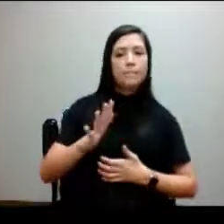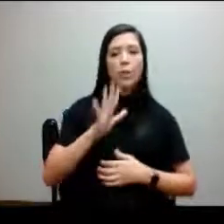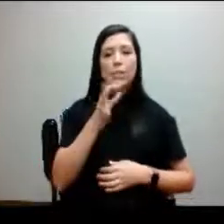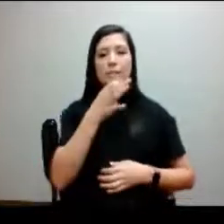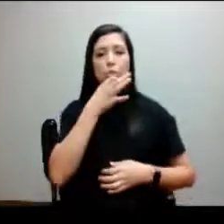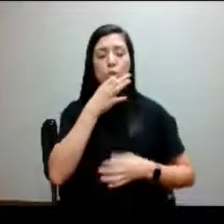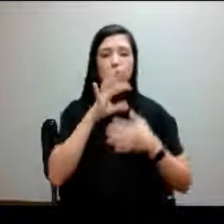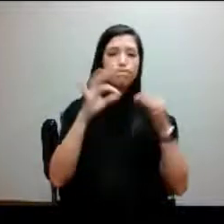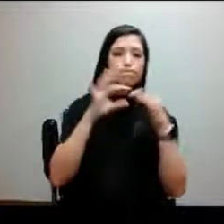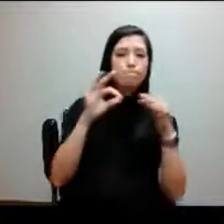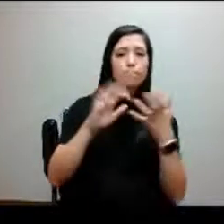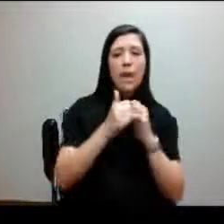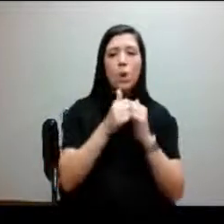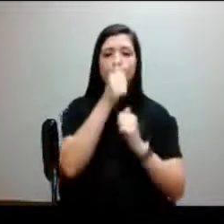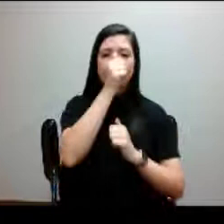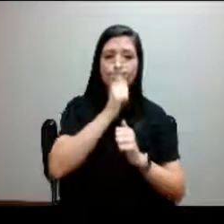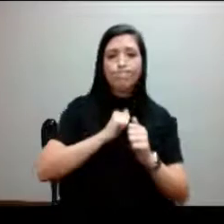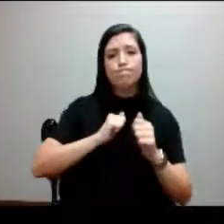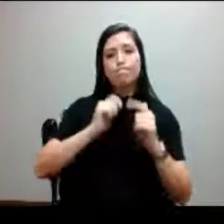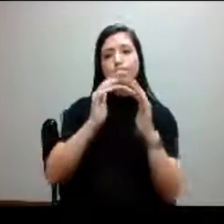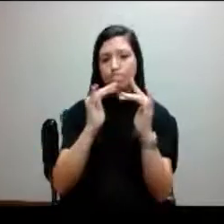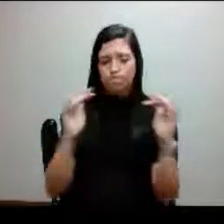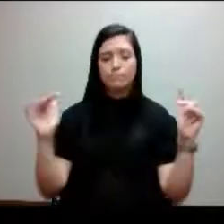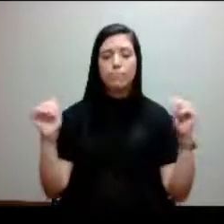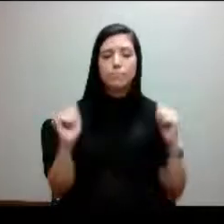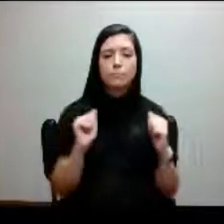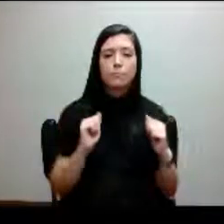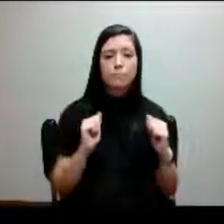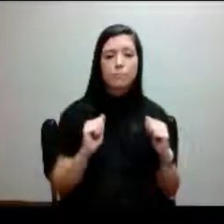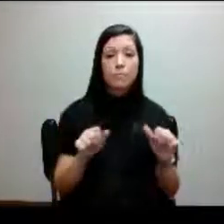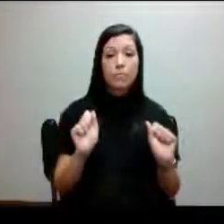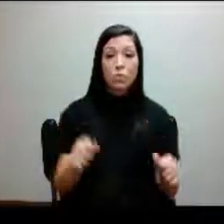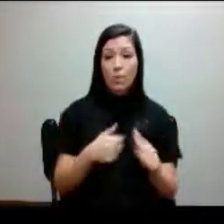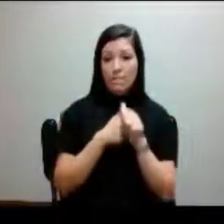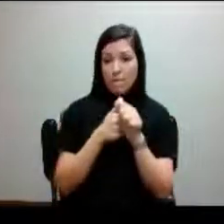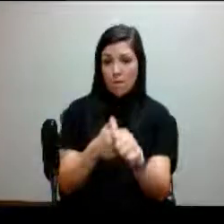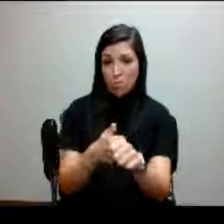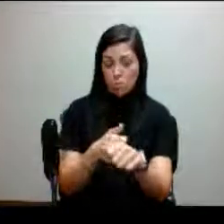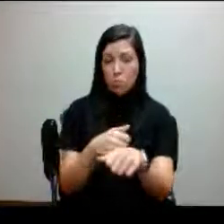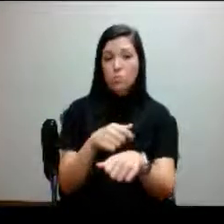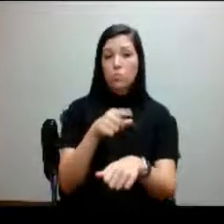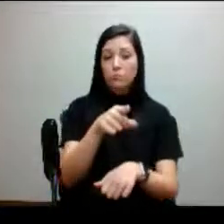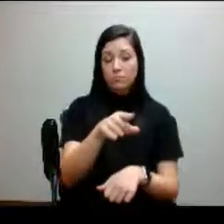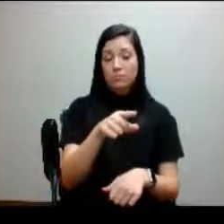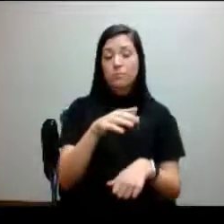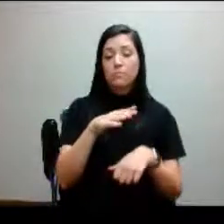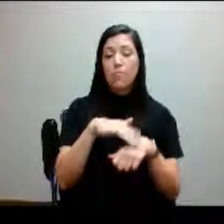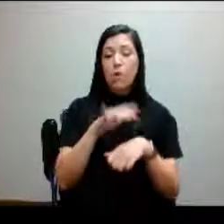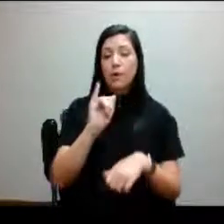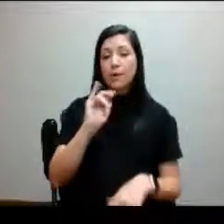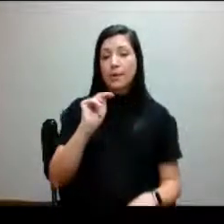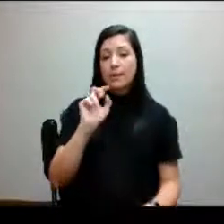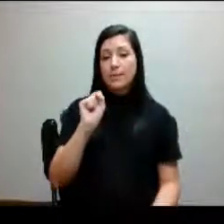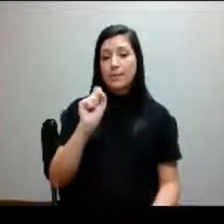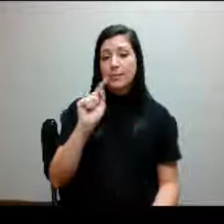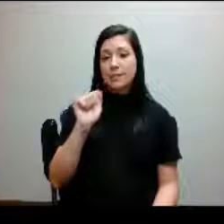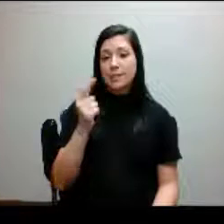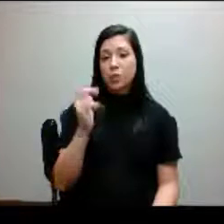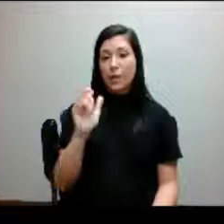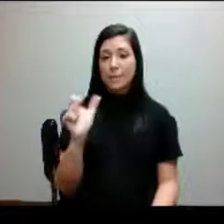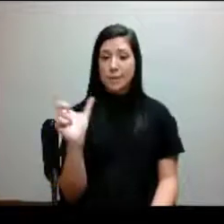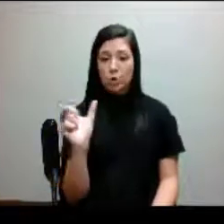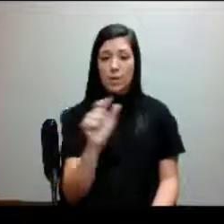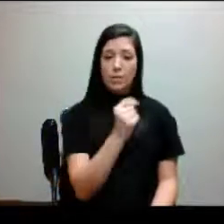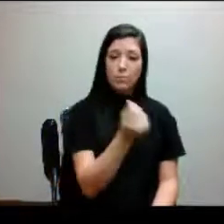of how they're coping and dealing with certain things. You can follow us on Intercultural Network on Instagram, Tuesdays and